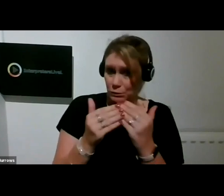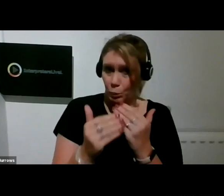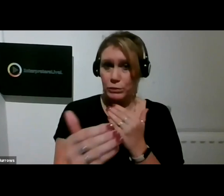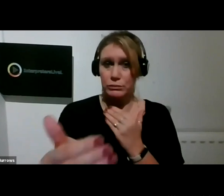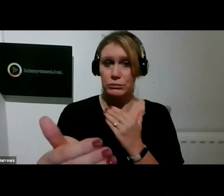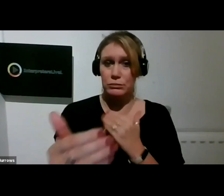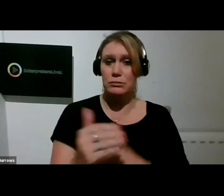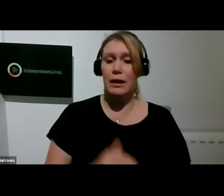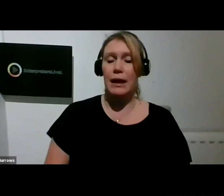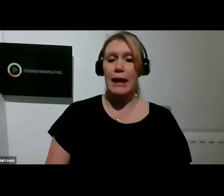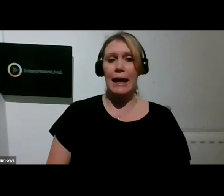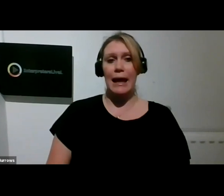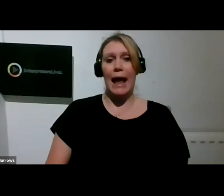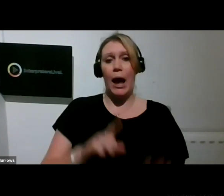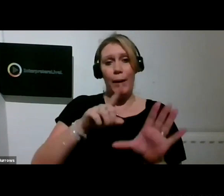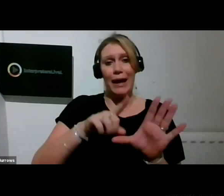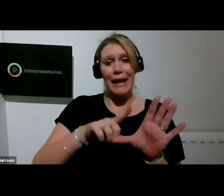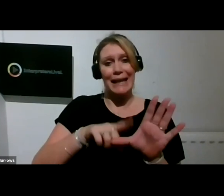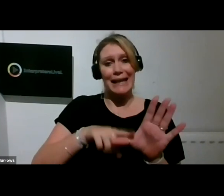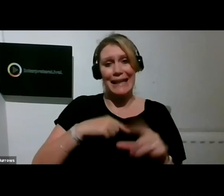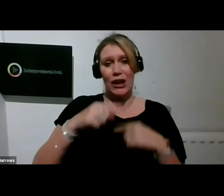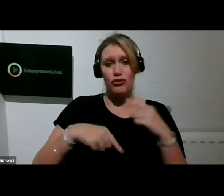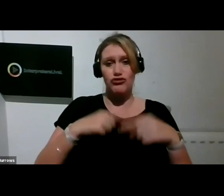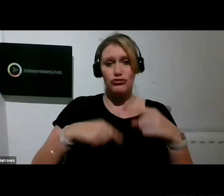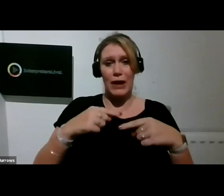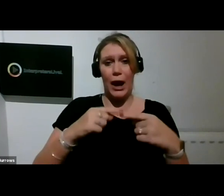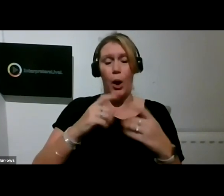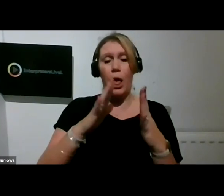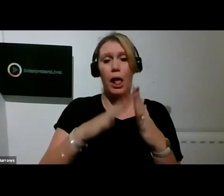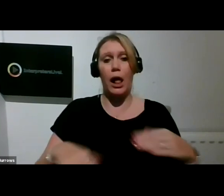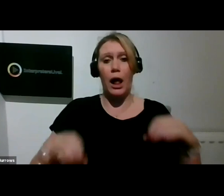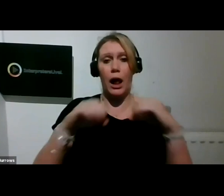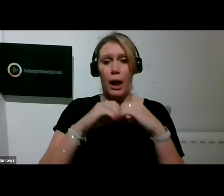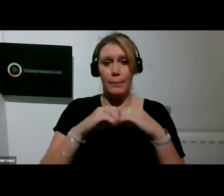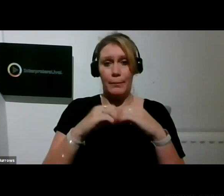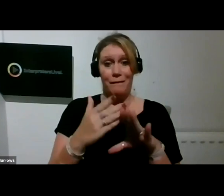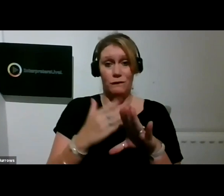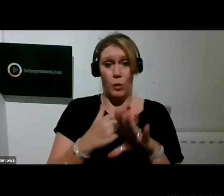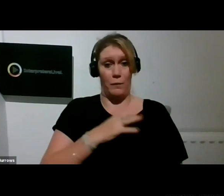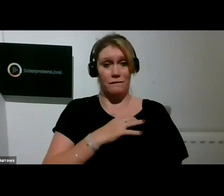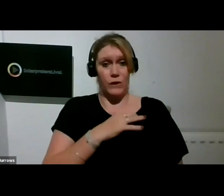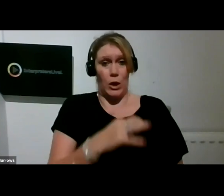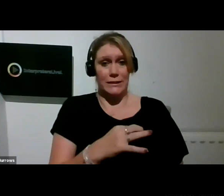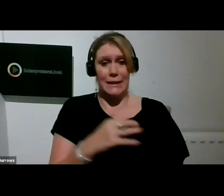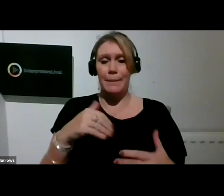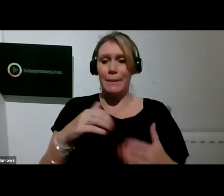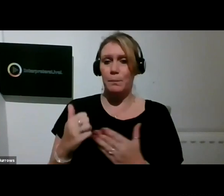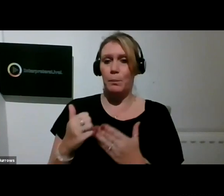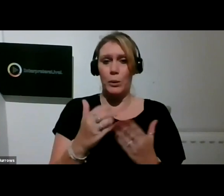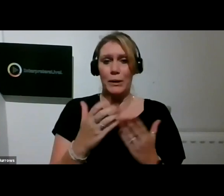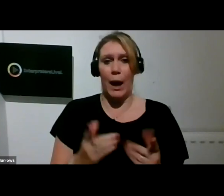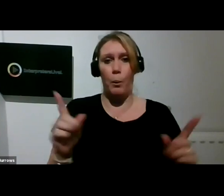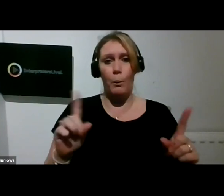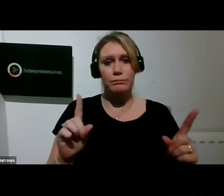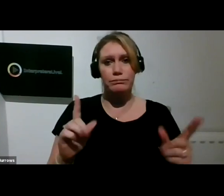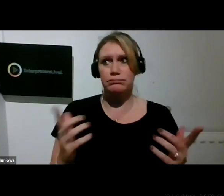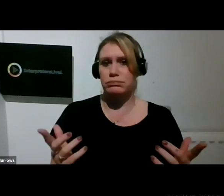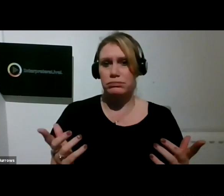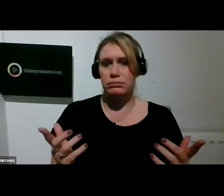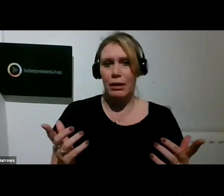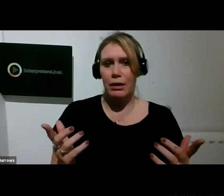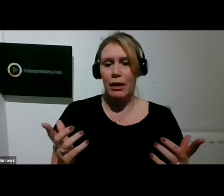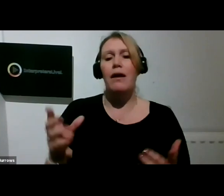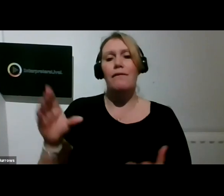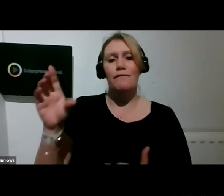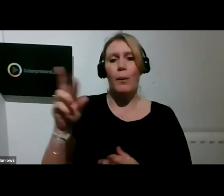year-round clubs programme originally delivered entirely by volunteers has been supported by the National Lottery Community Fund